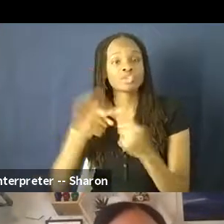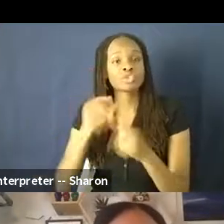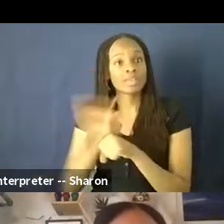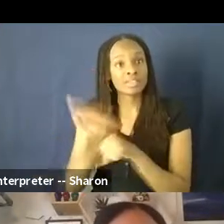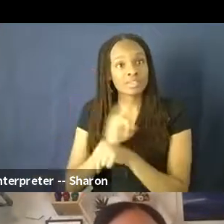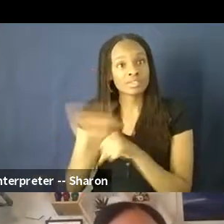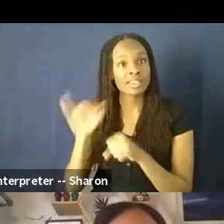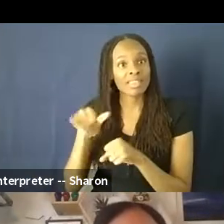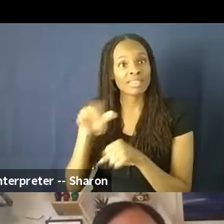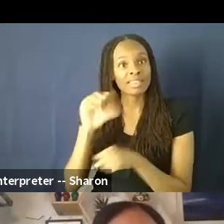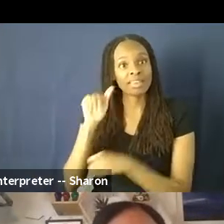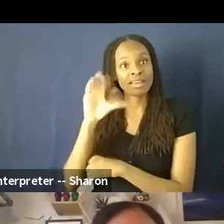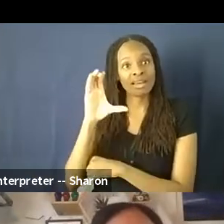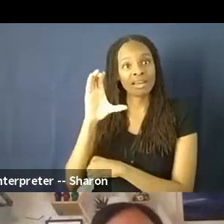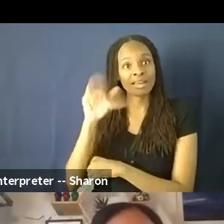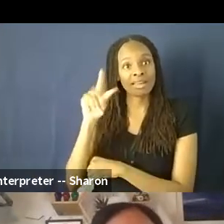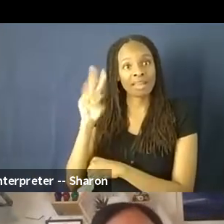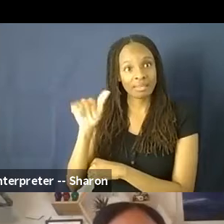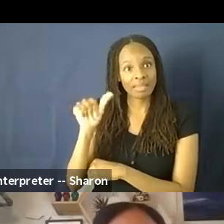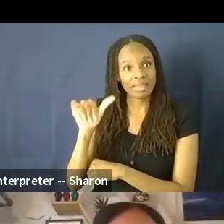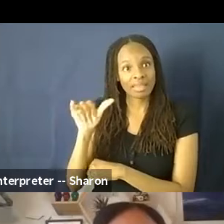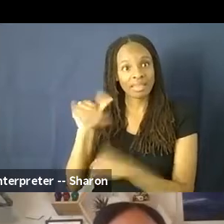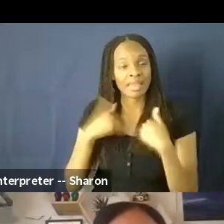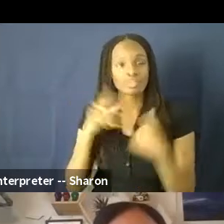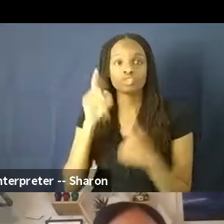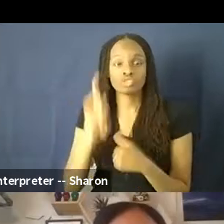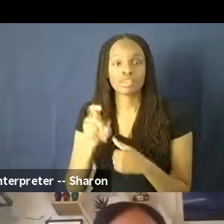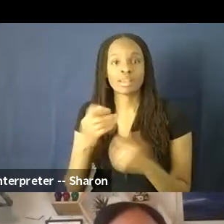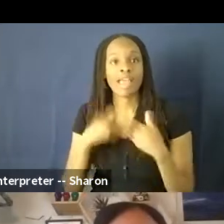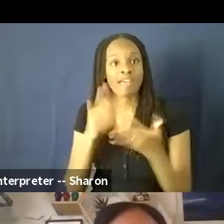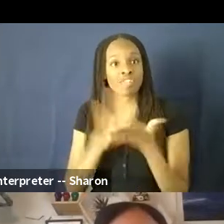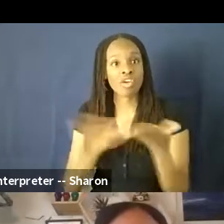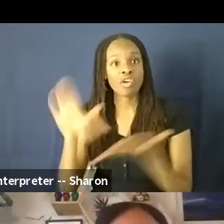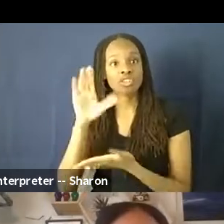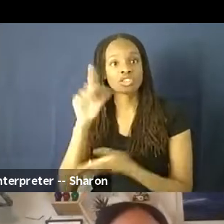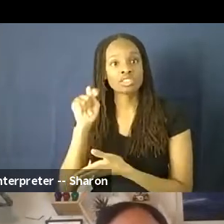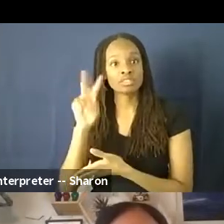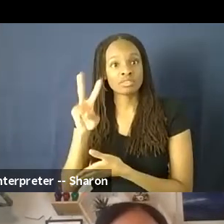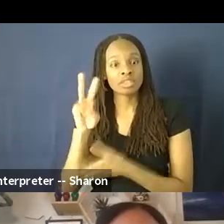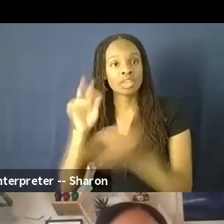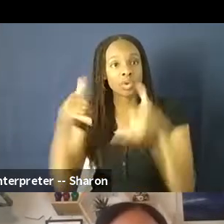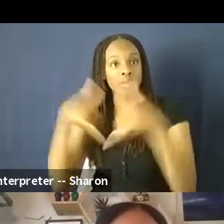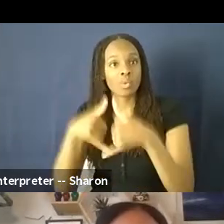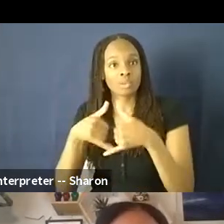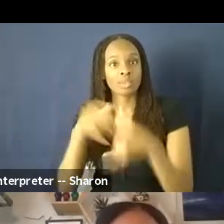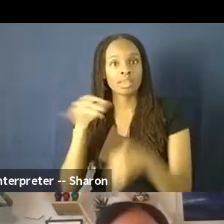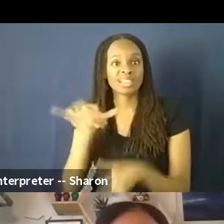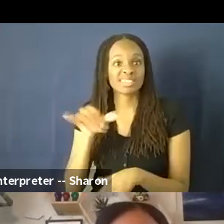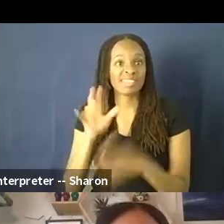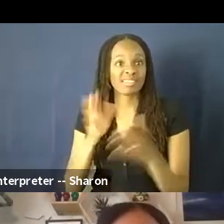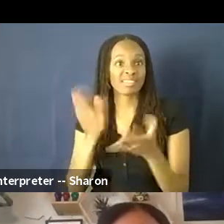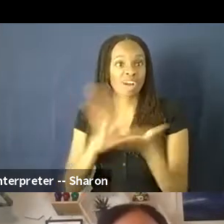has, you definitely should. We also have the College Television Awards, which is the equivalent of a college Emmy.